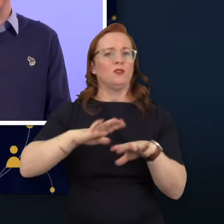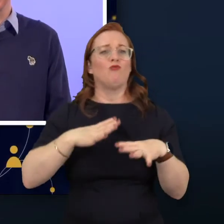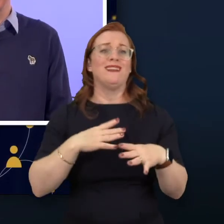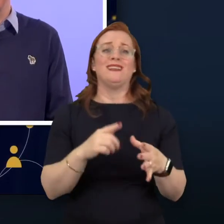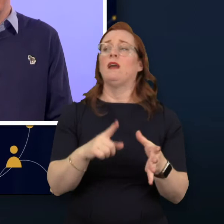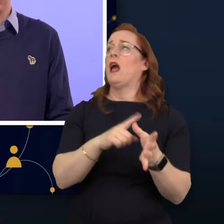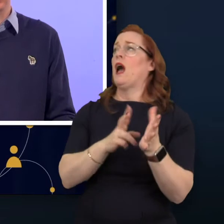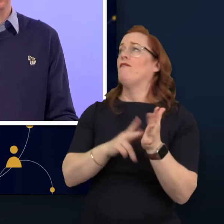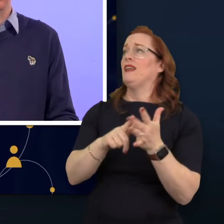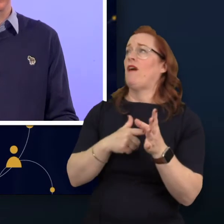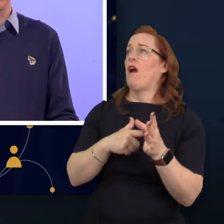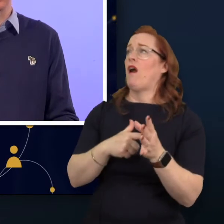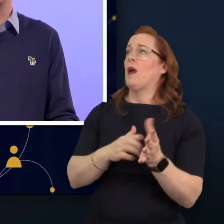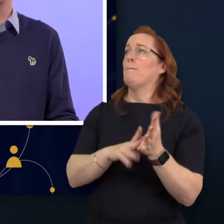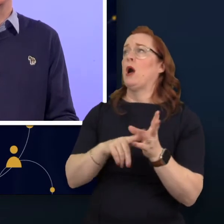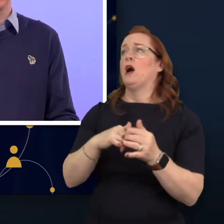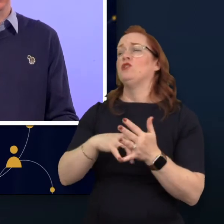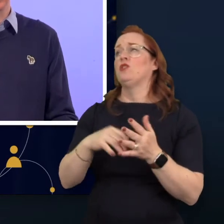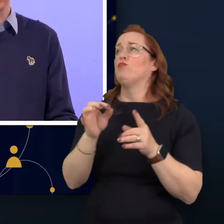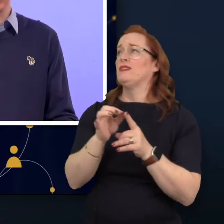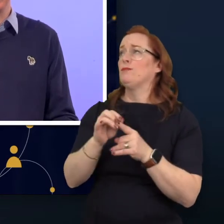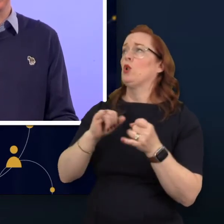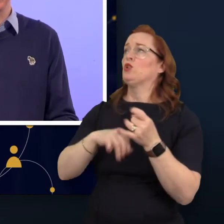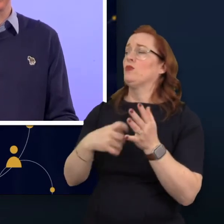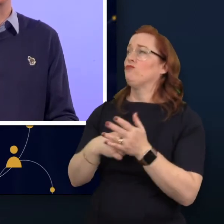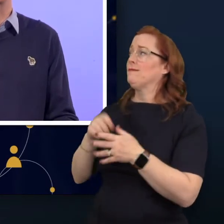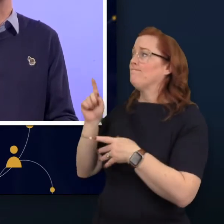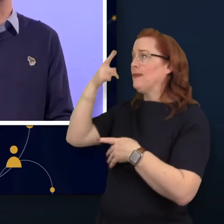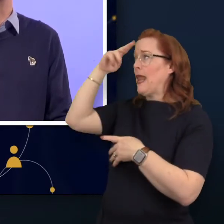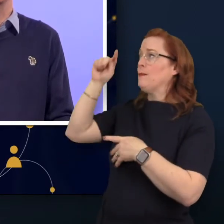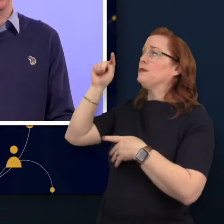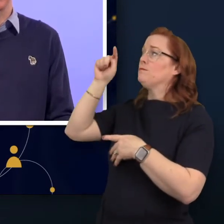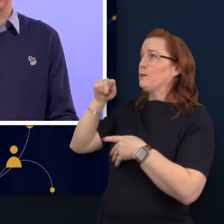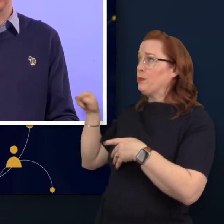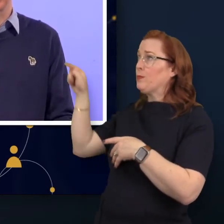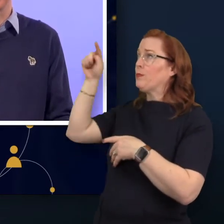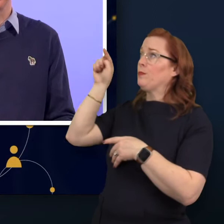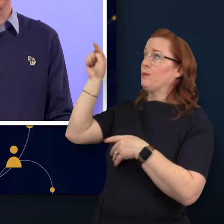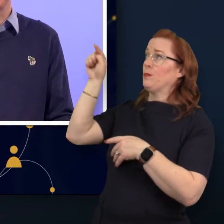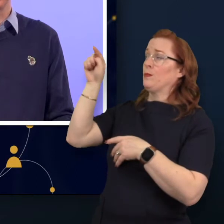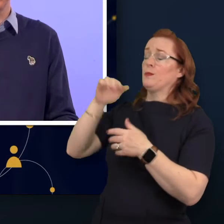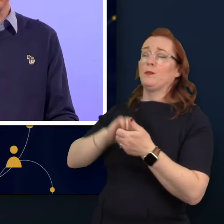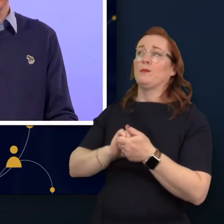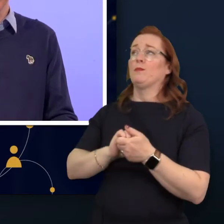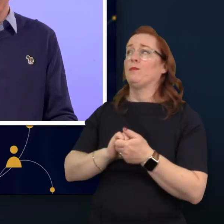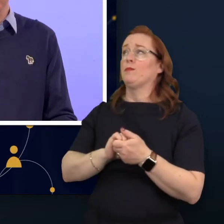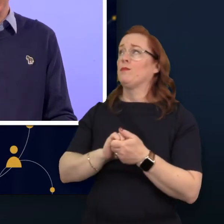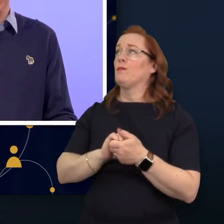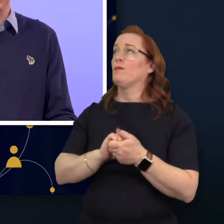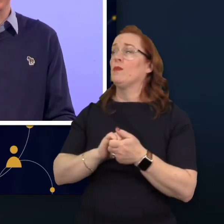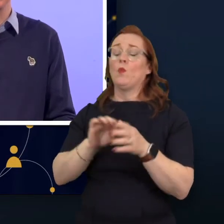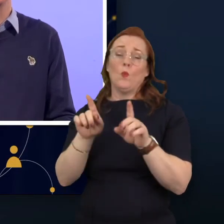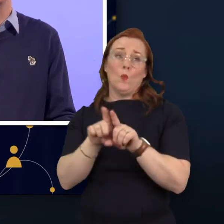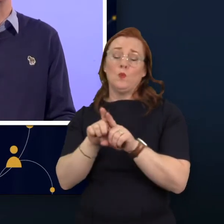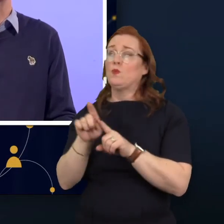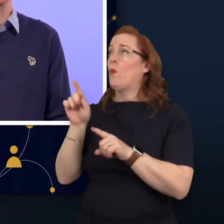Aviva, Marsh, Principal, Swiss Re, Underwrite Me and Zurich. As